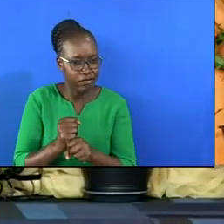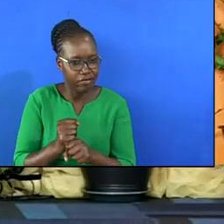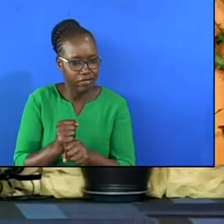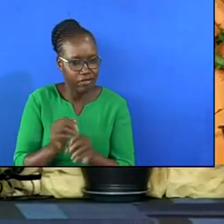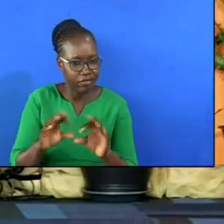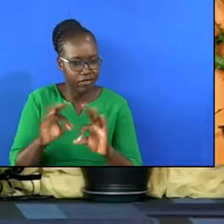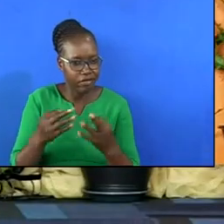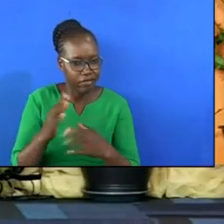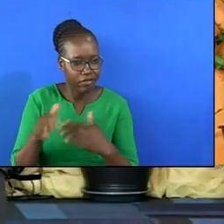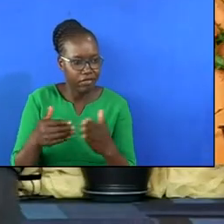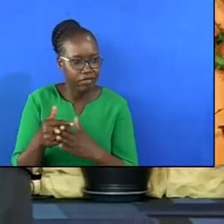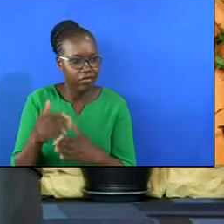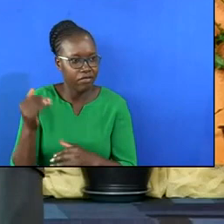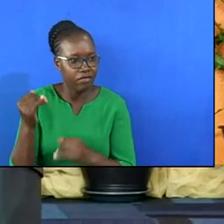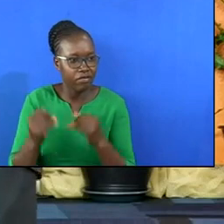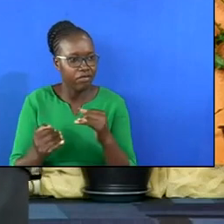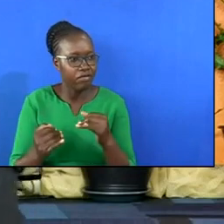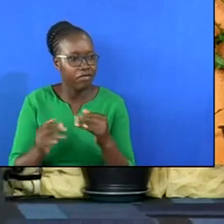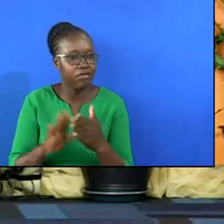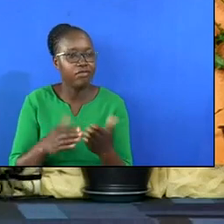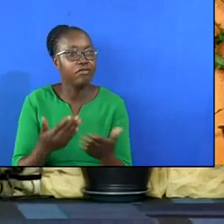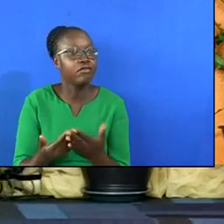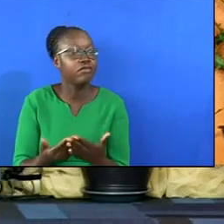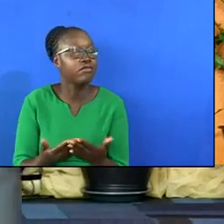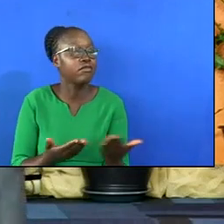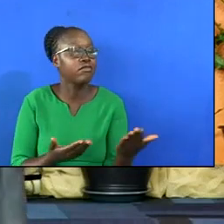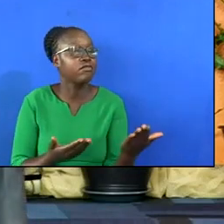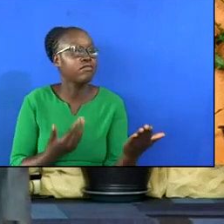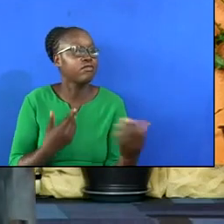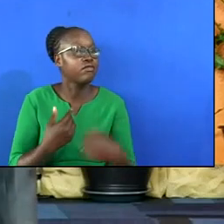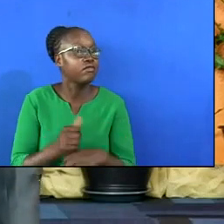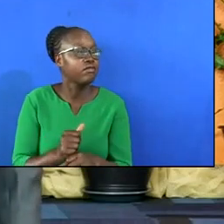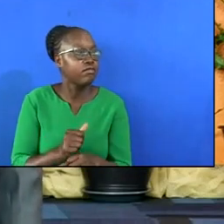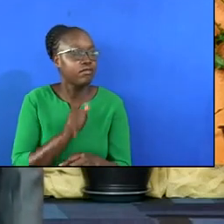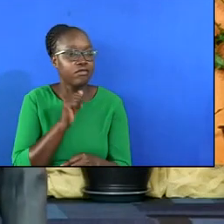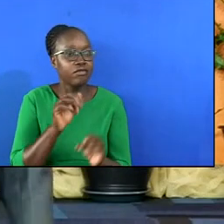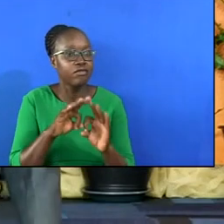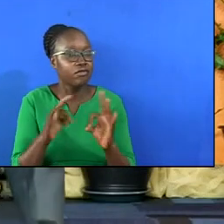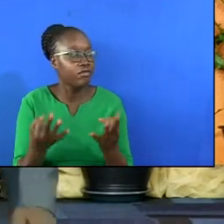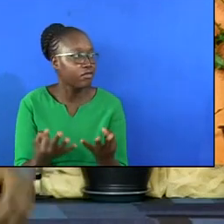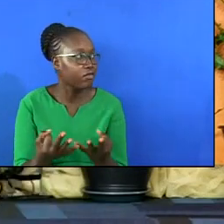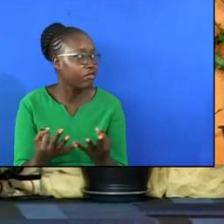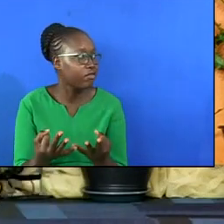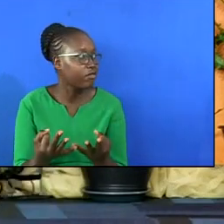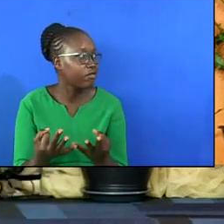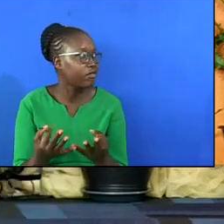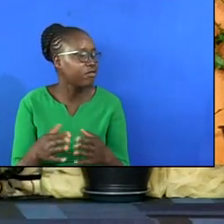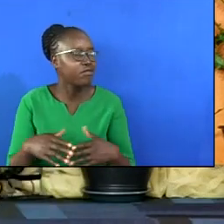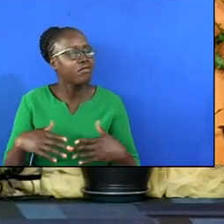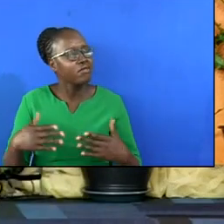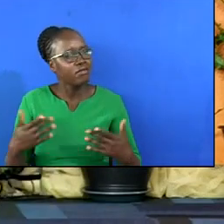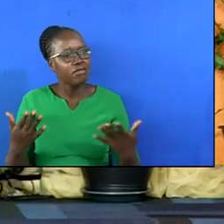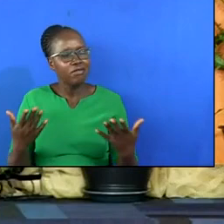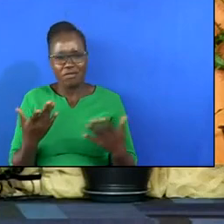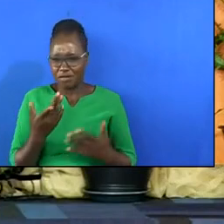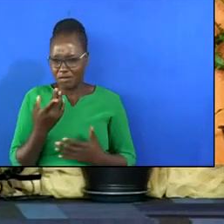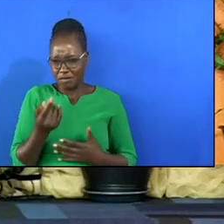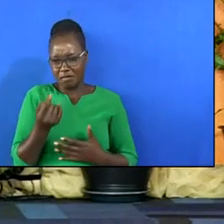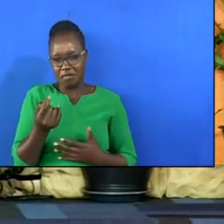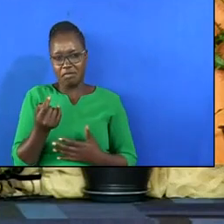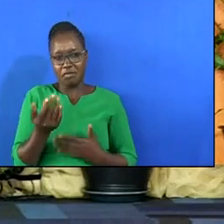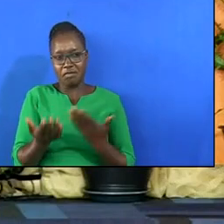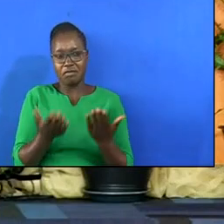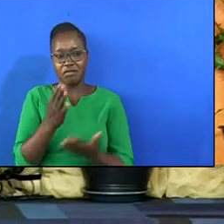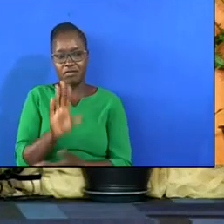as I end I want to make this statement there is no family however lending it